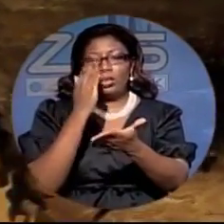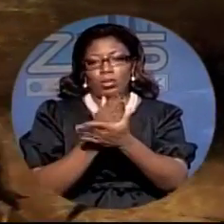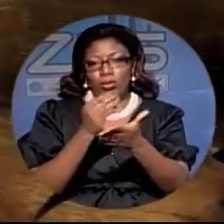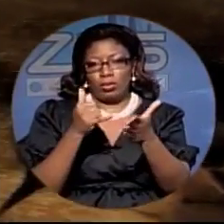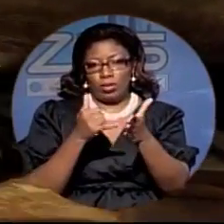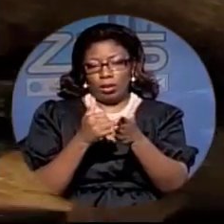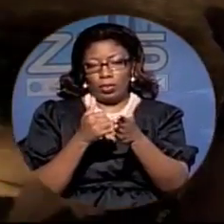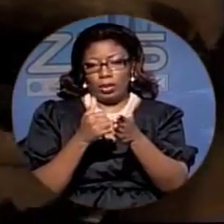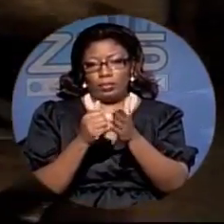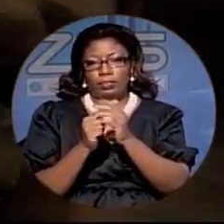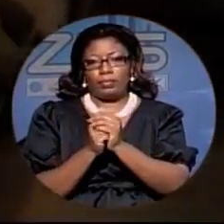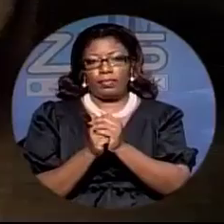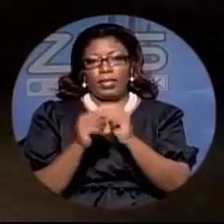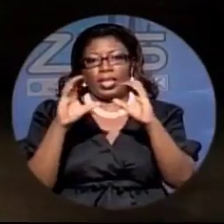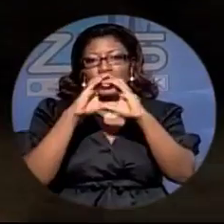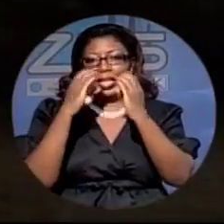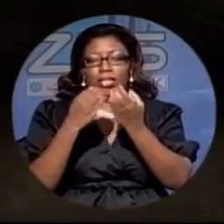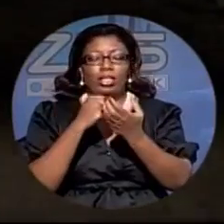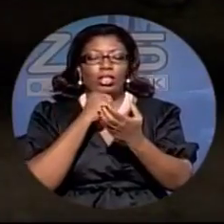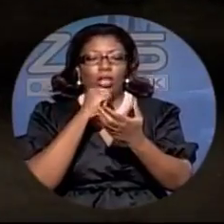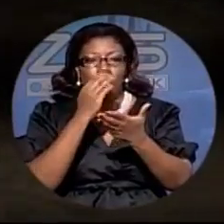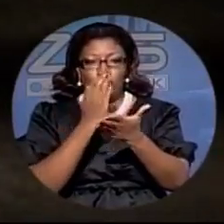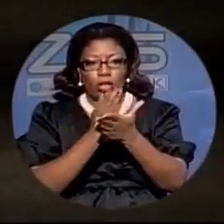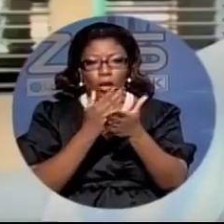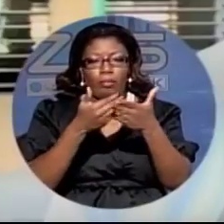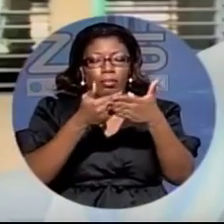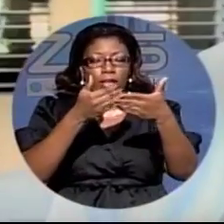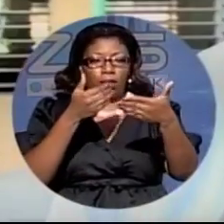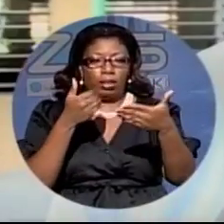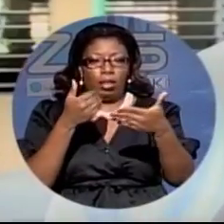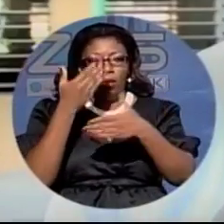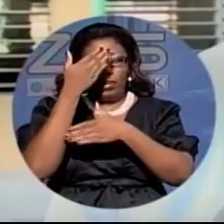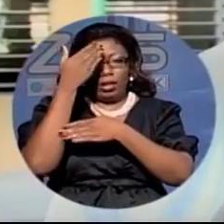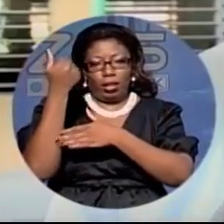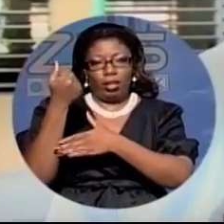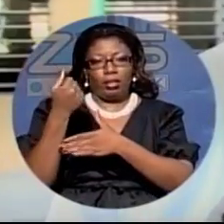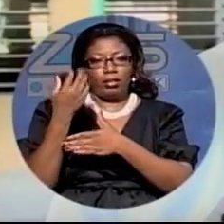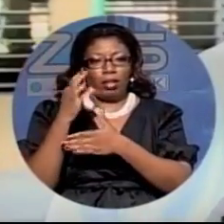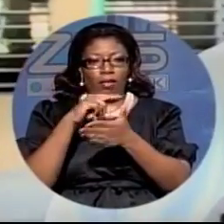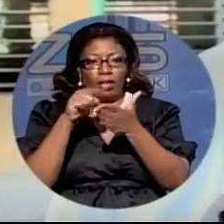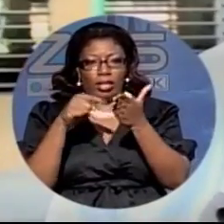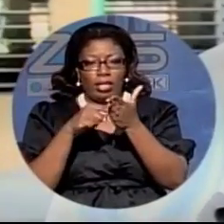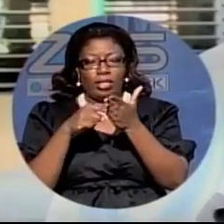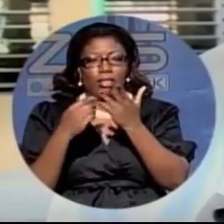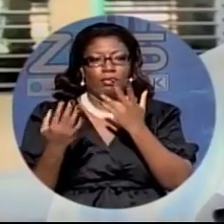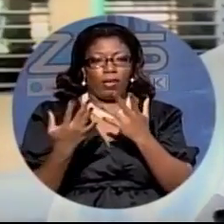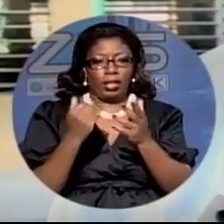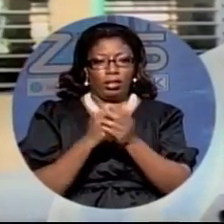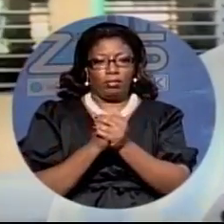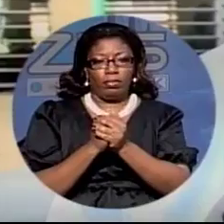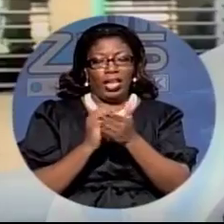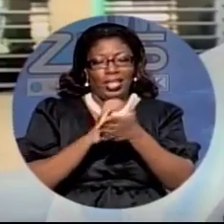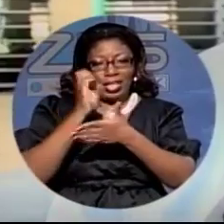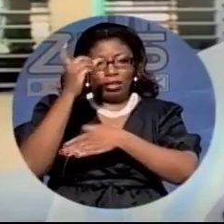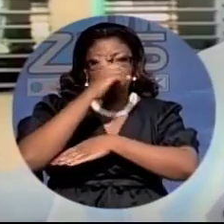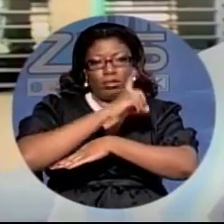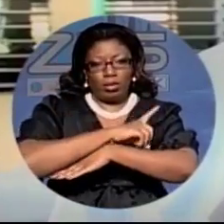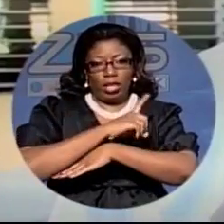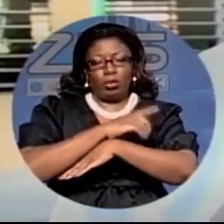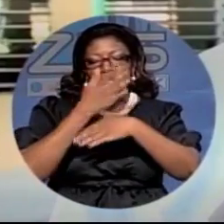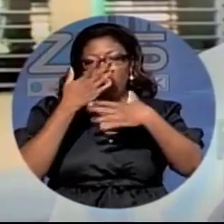classes were not disrupted by the incident by day's end we will have that clean up we will have it painted